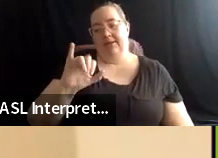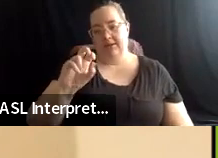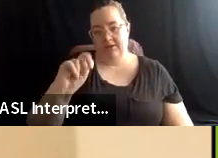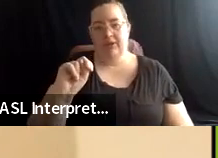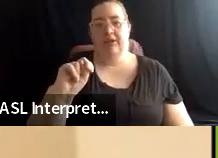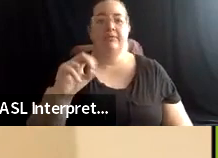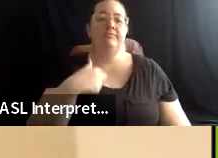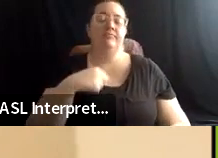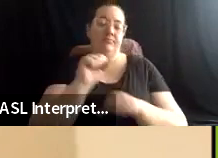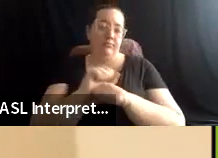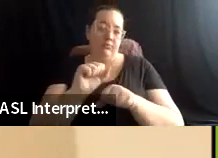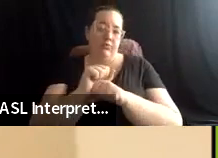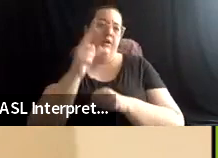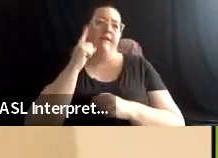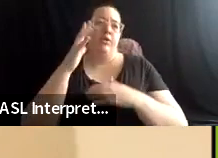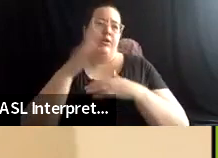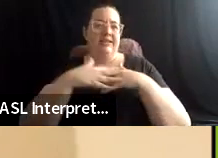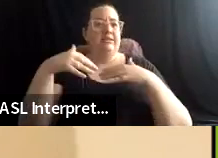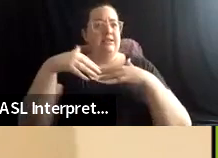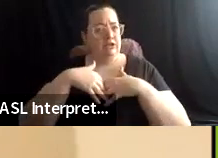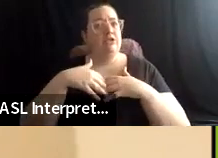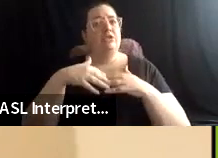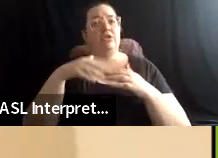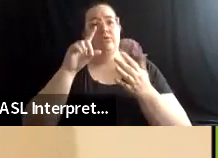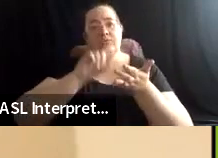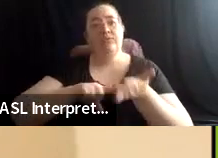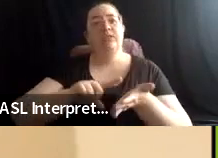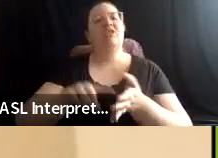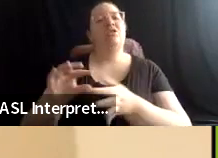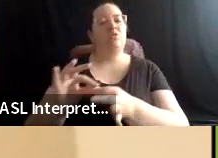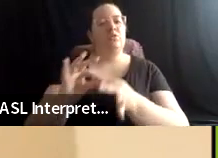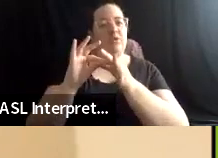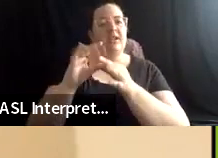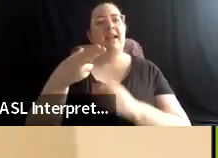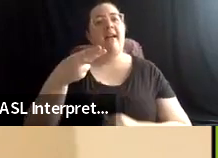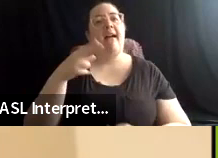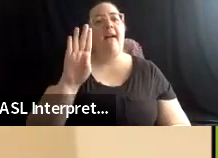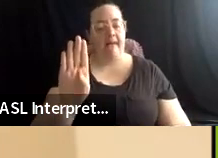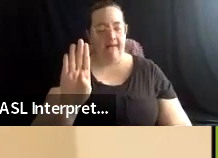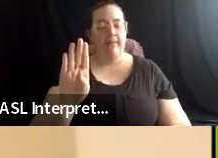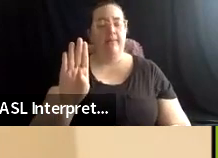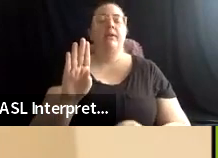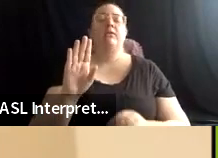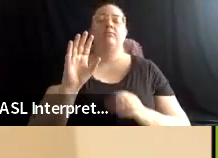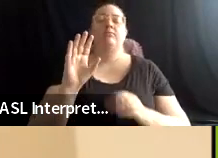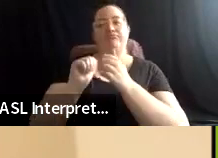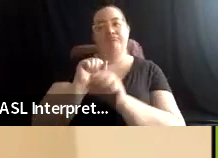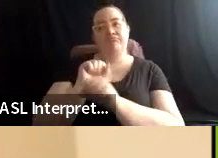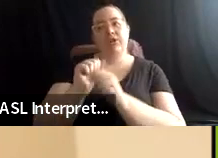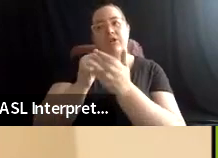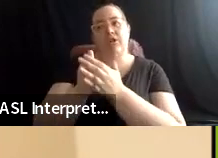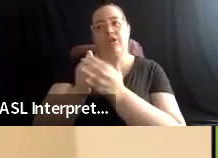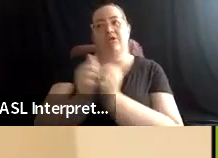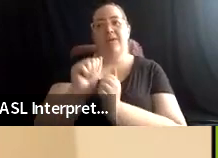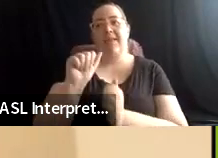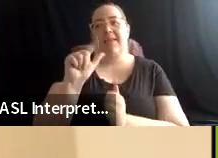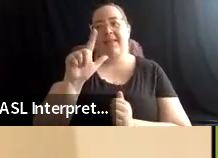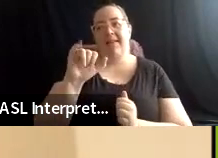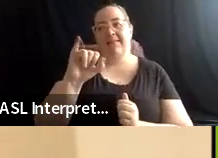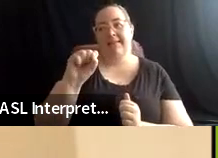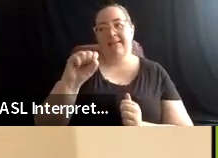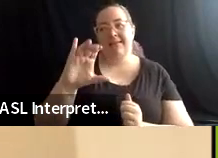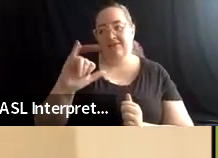and innovation coordinating hub very closely with Felicia, who will introduce herself next, and Emily as well.